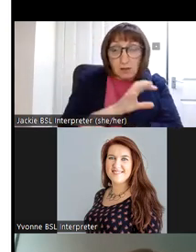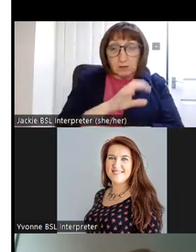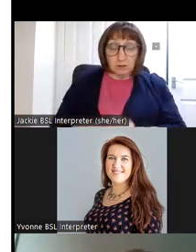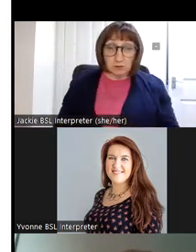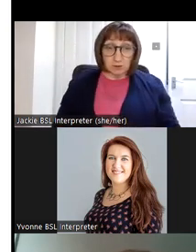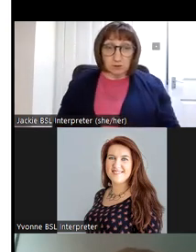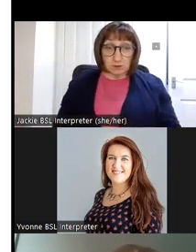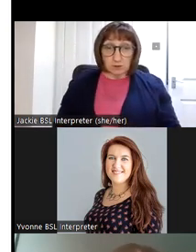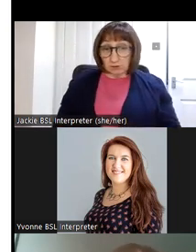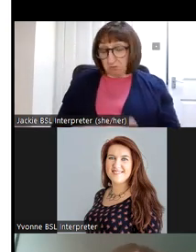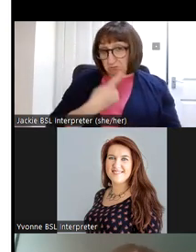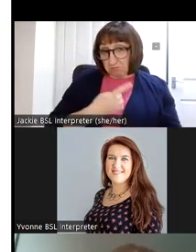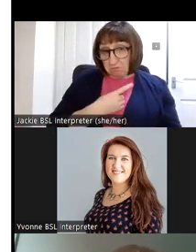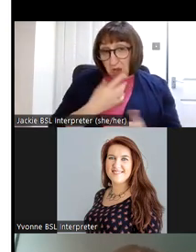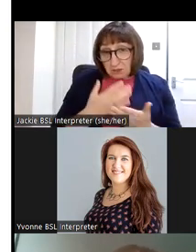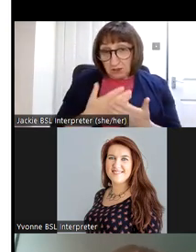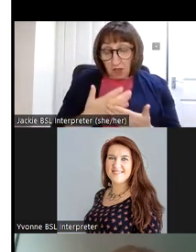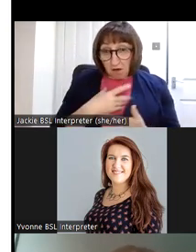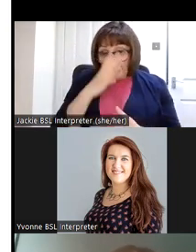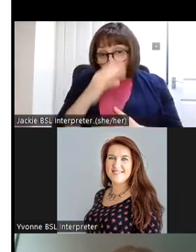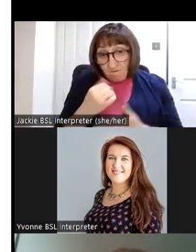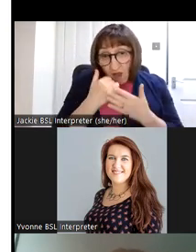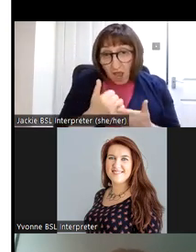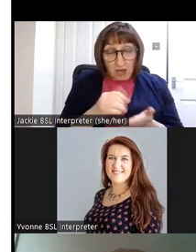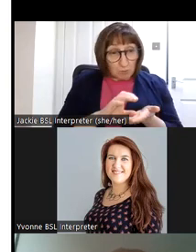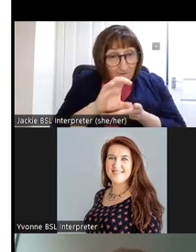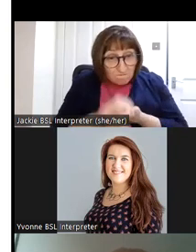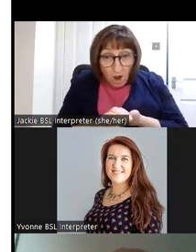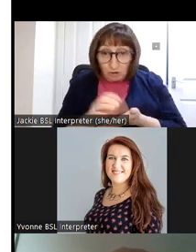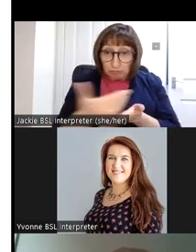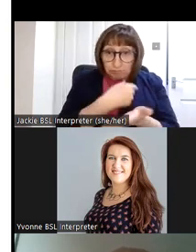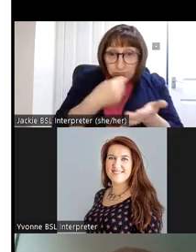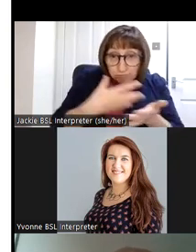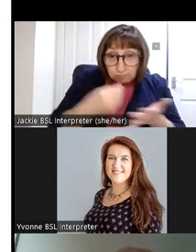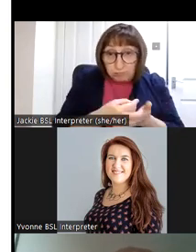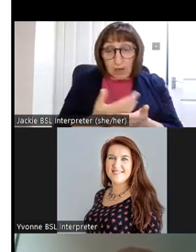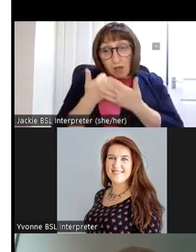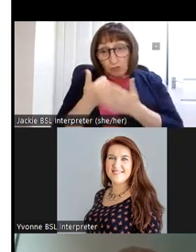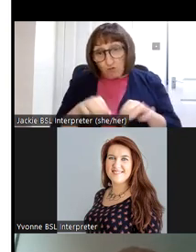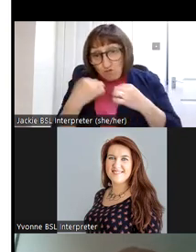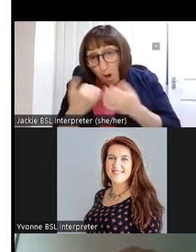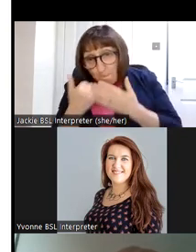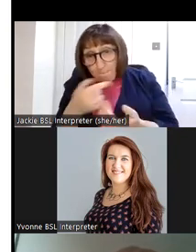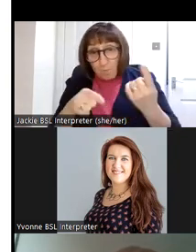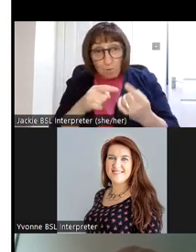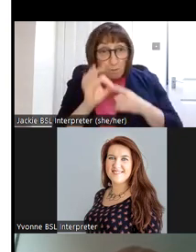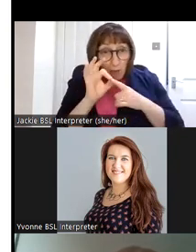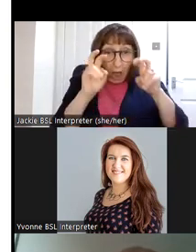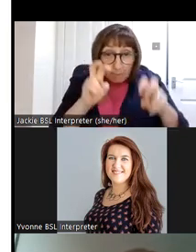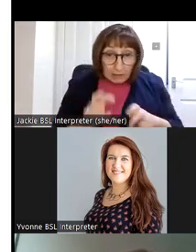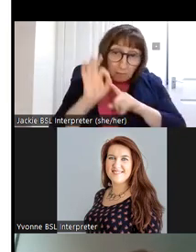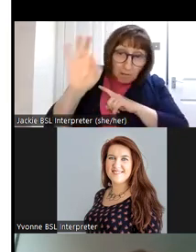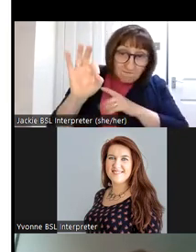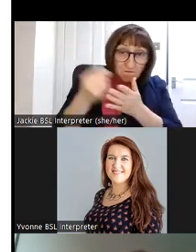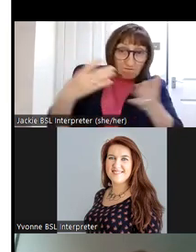give I do I give advice on funding and I also assist groups with um applications for funding